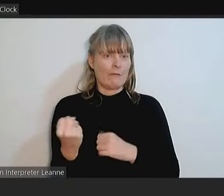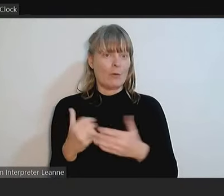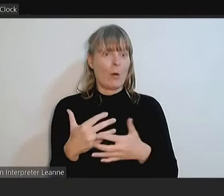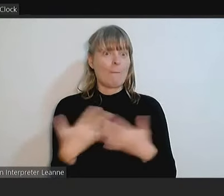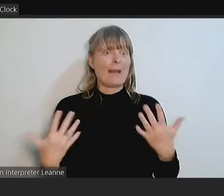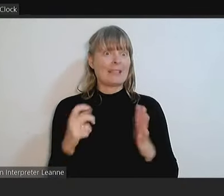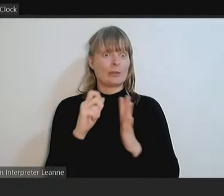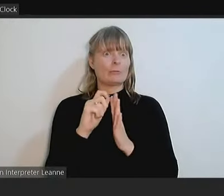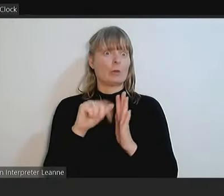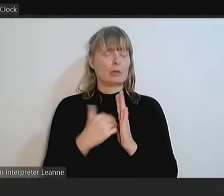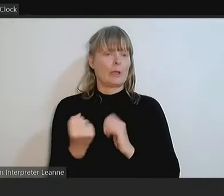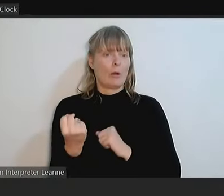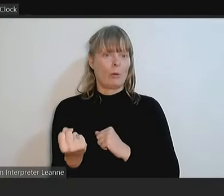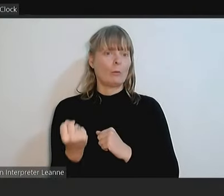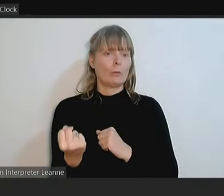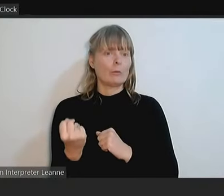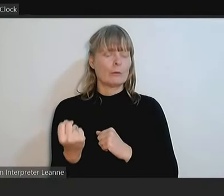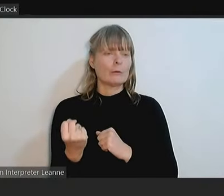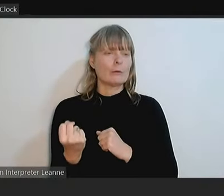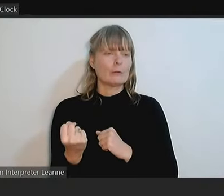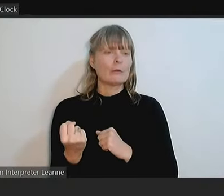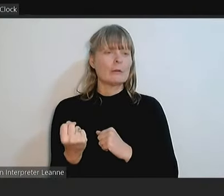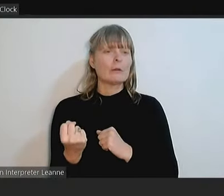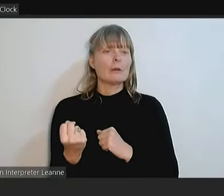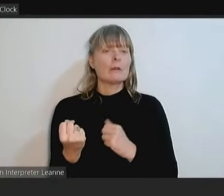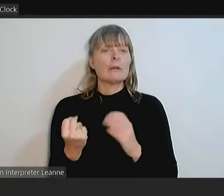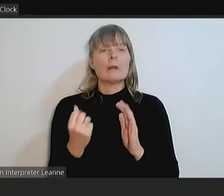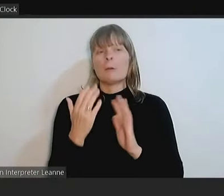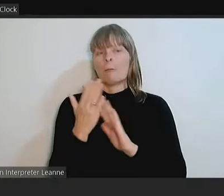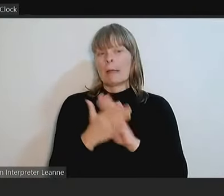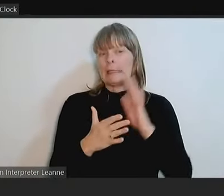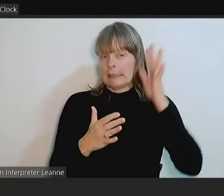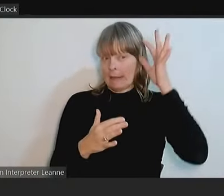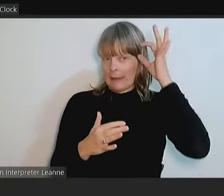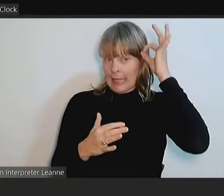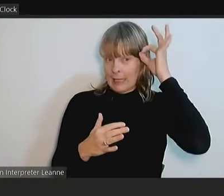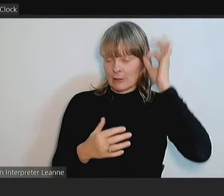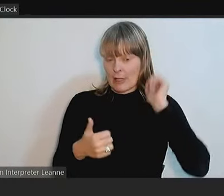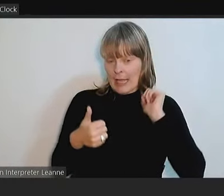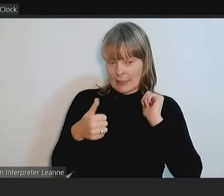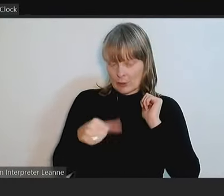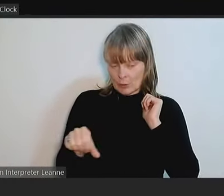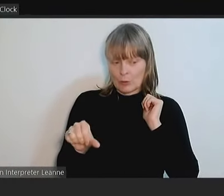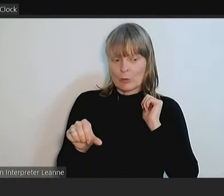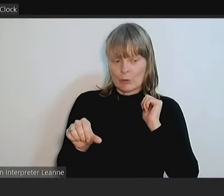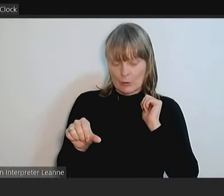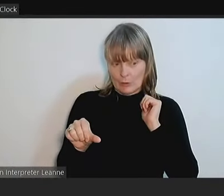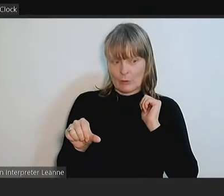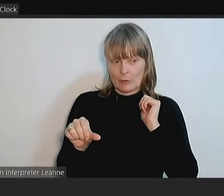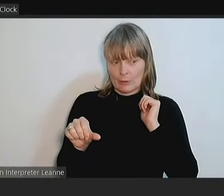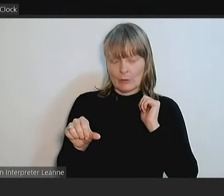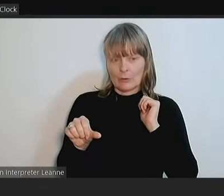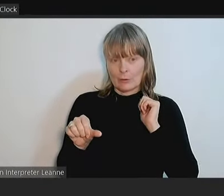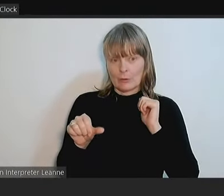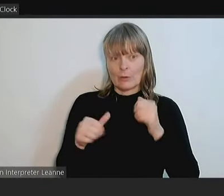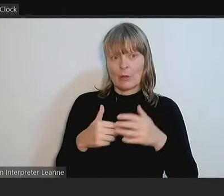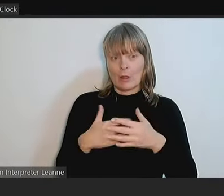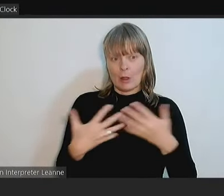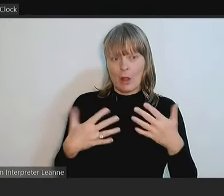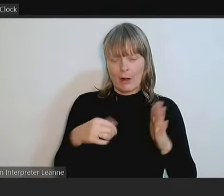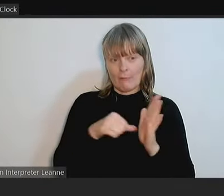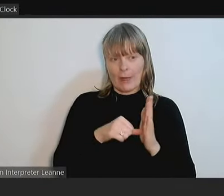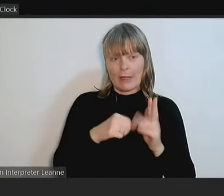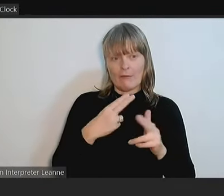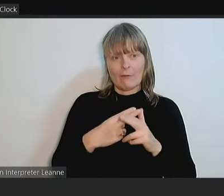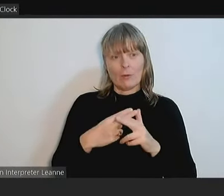Council have utilised a significant open space contribution for Northcote Aquatic and Recreation Centre. That went to the funding of that,